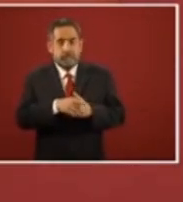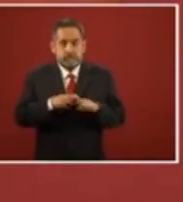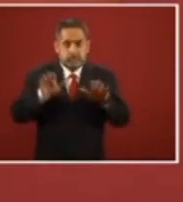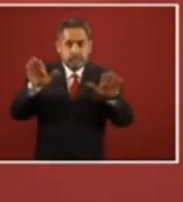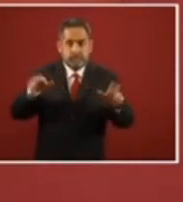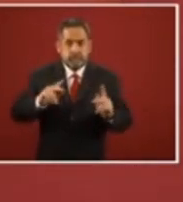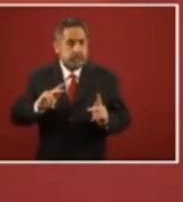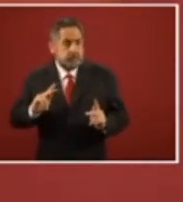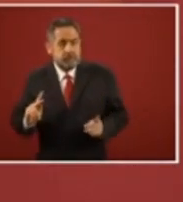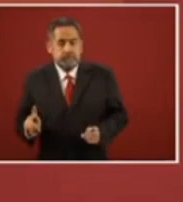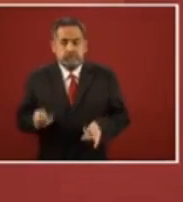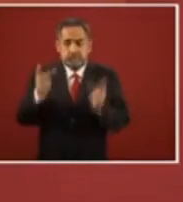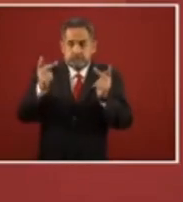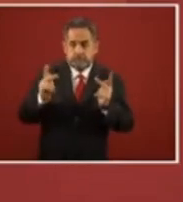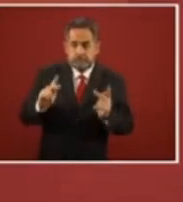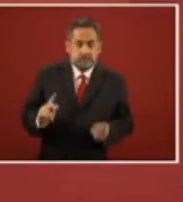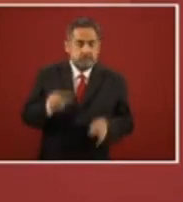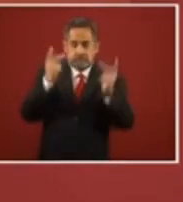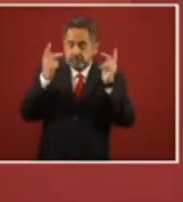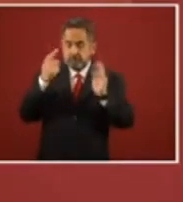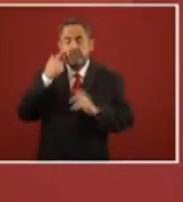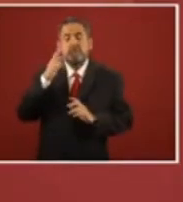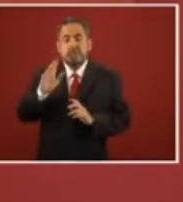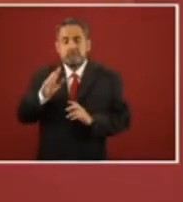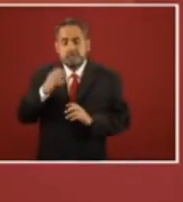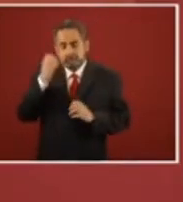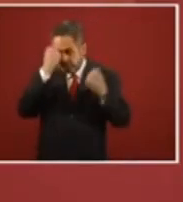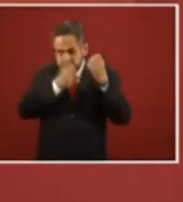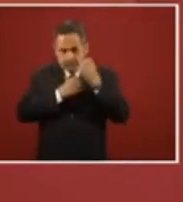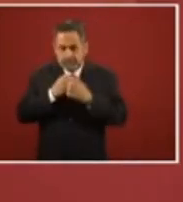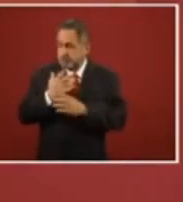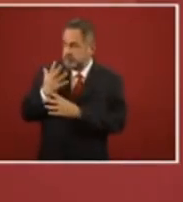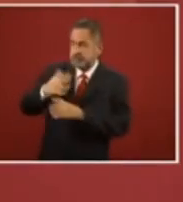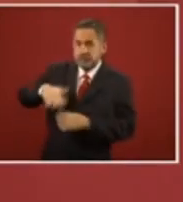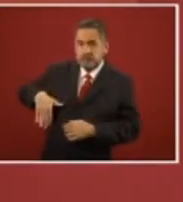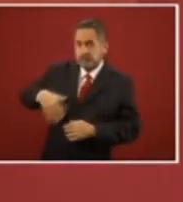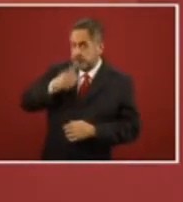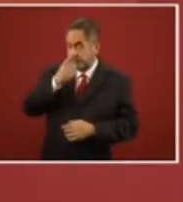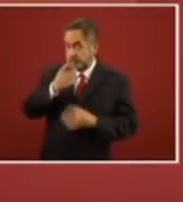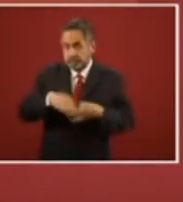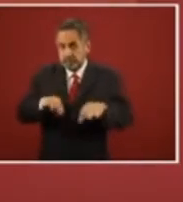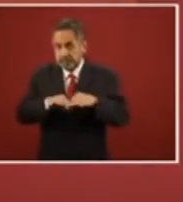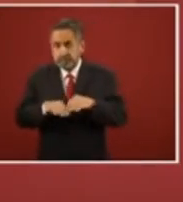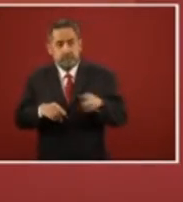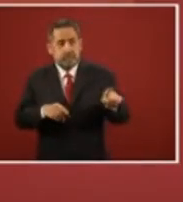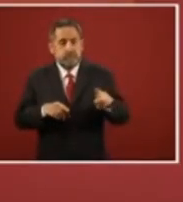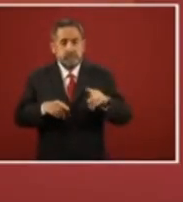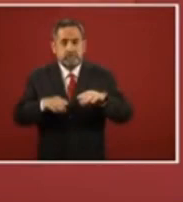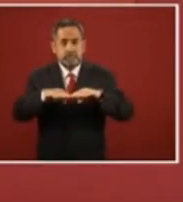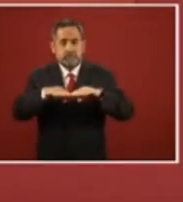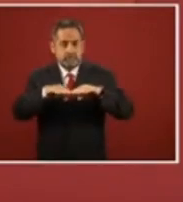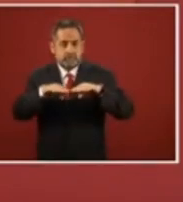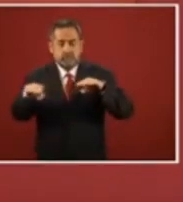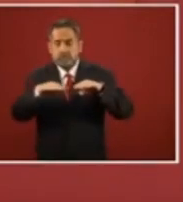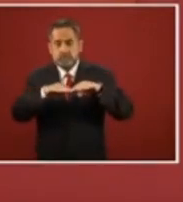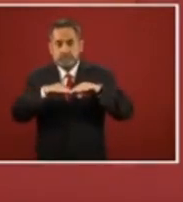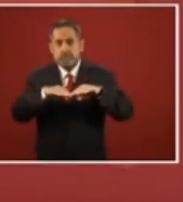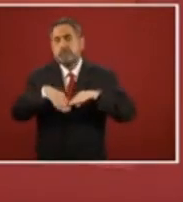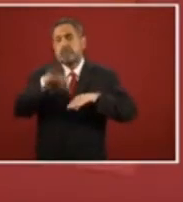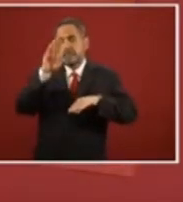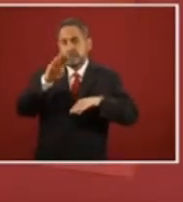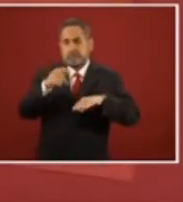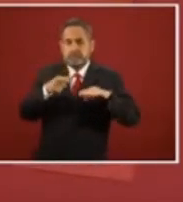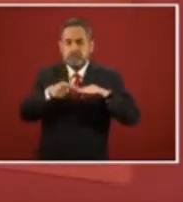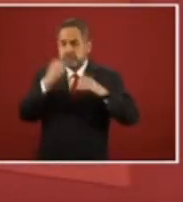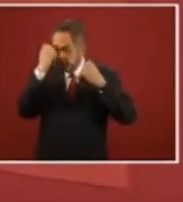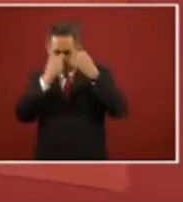to allow them to be sold according to their value. And Jorge said something very important. The